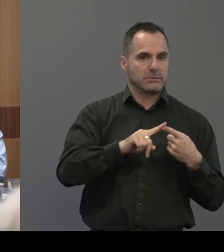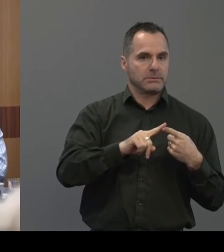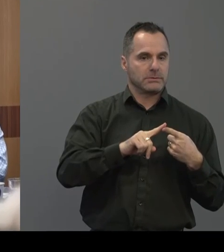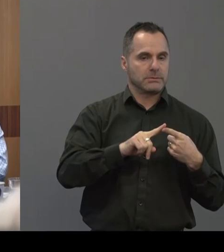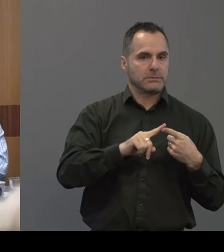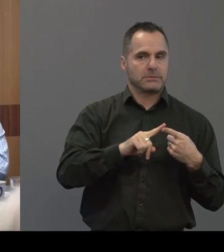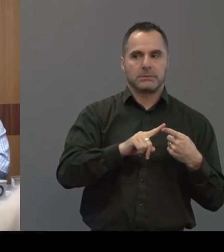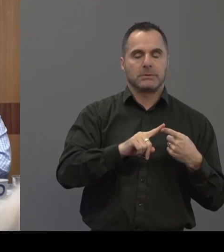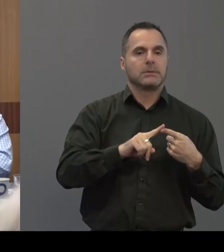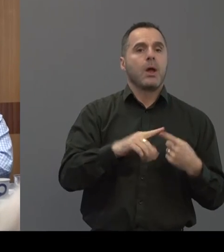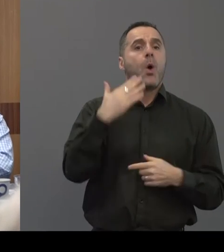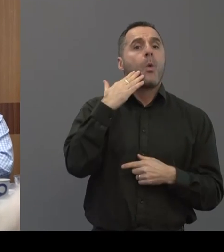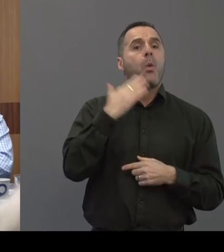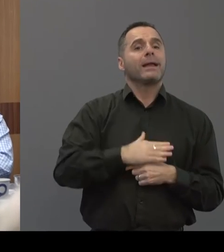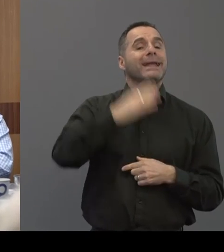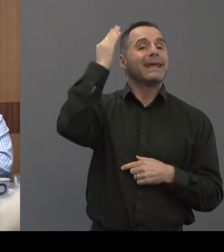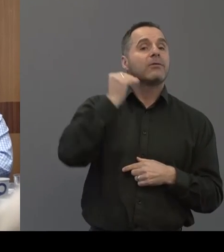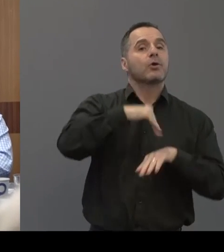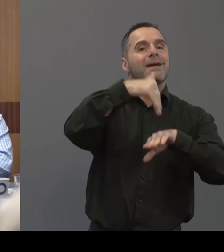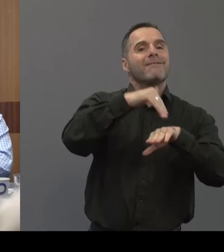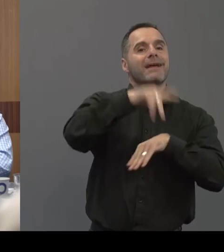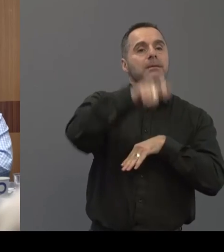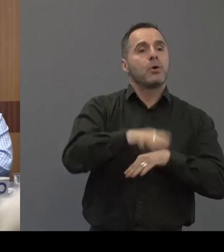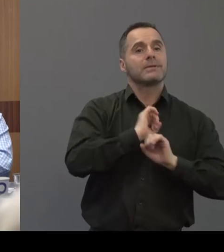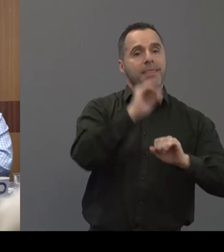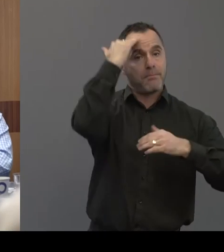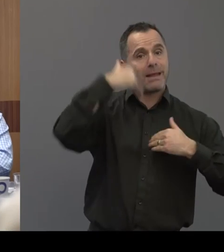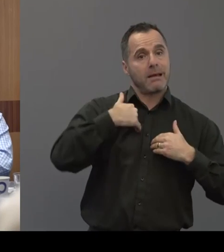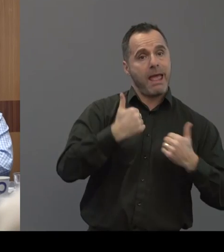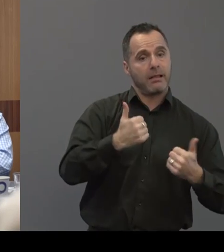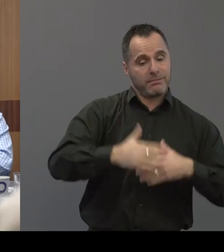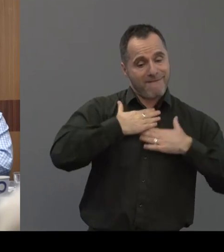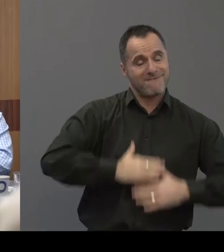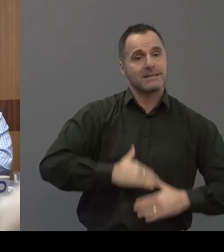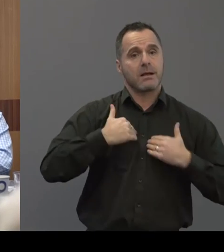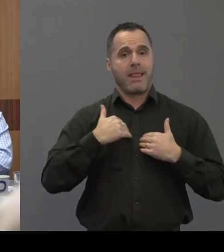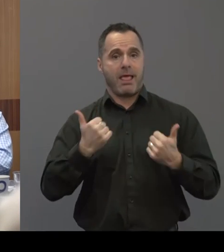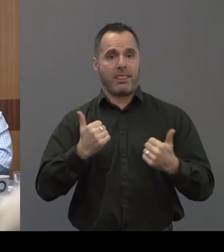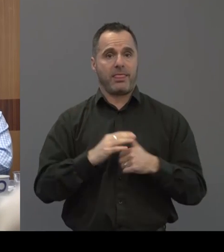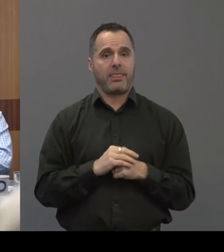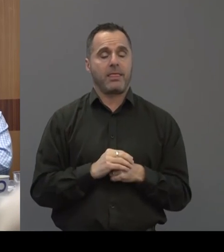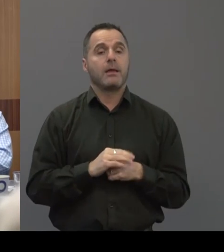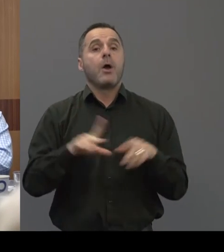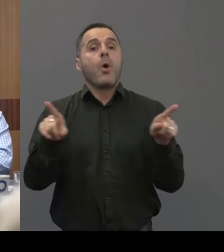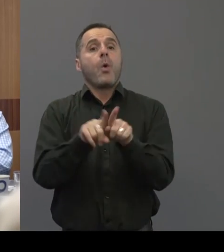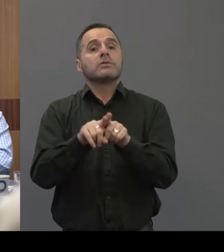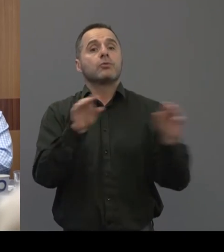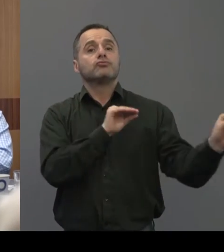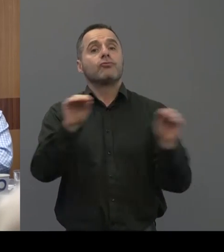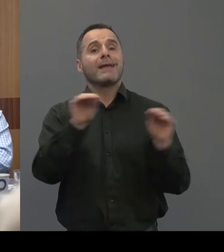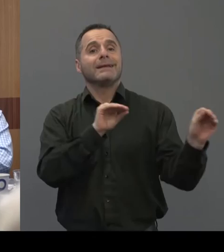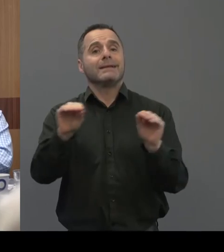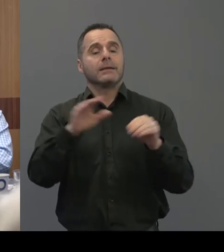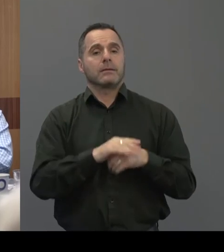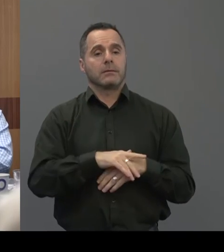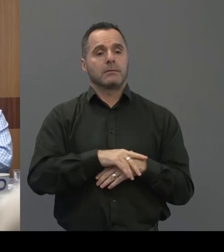I'm talking about when hearing loss can affect a person's mental health, for example, on their physical health and also training, um,